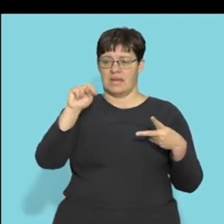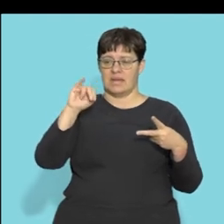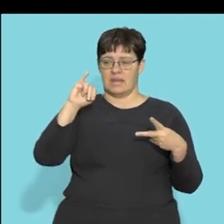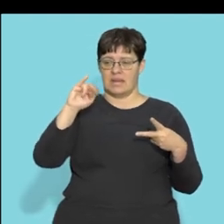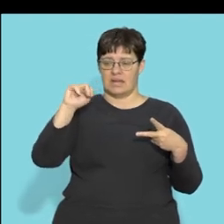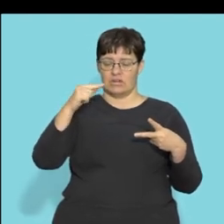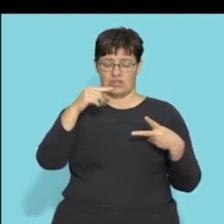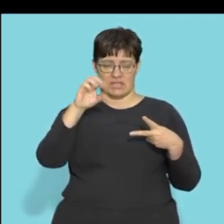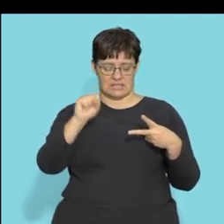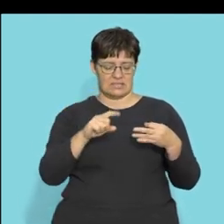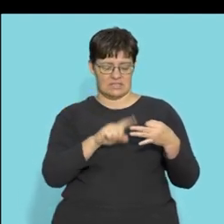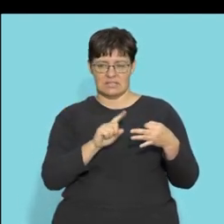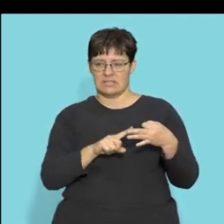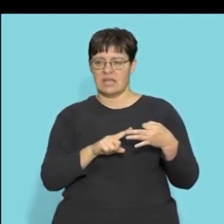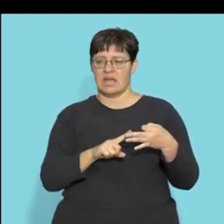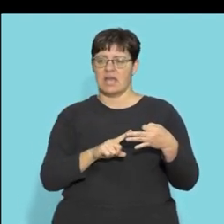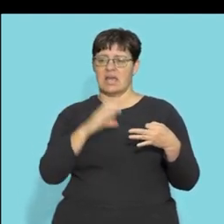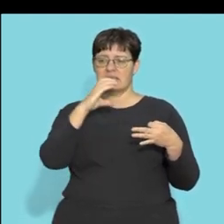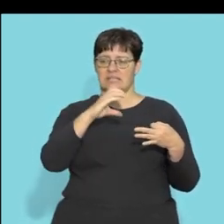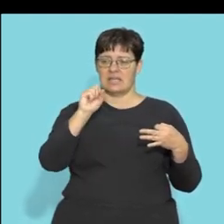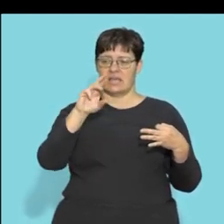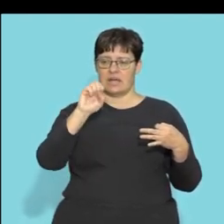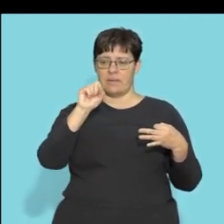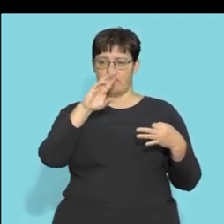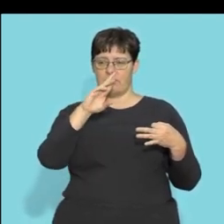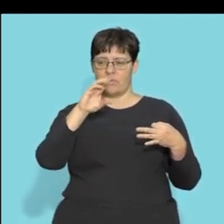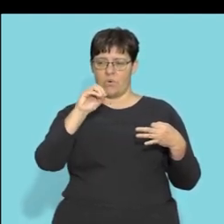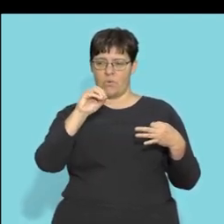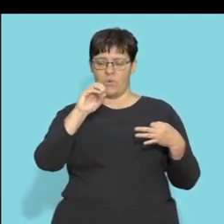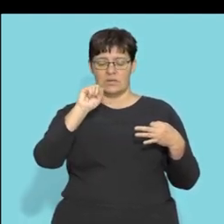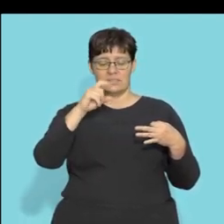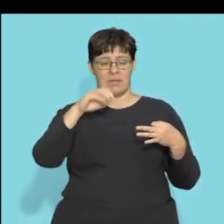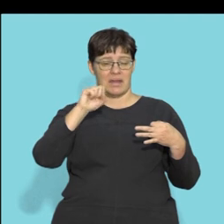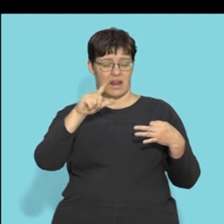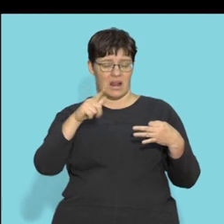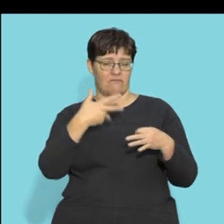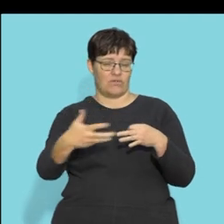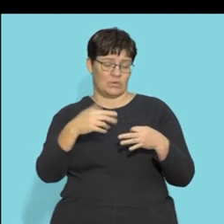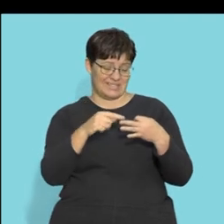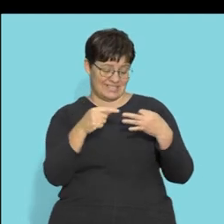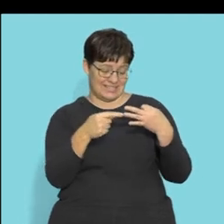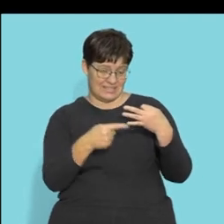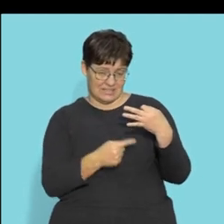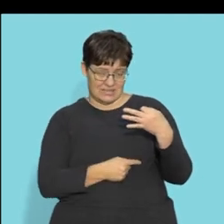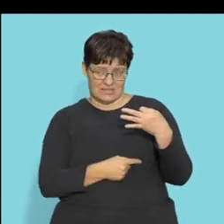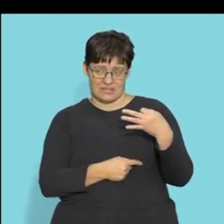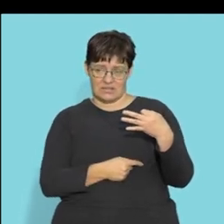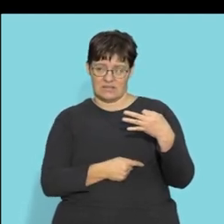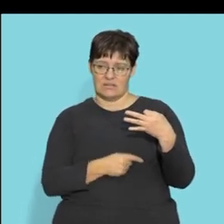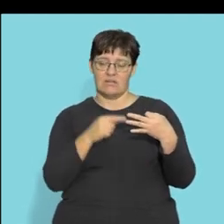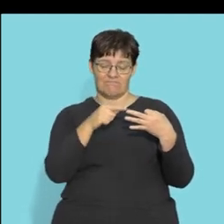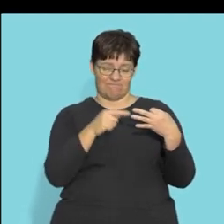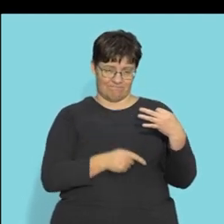meninges and then we go to our fluid the cerebrospinal fluid so those three and it's the same with the spinal cord